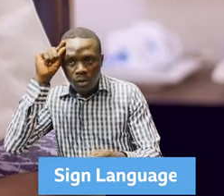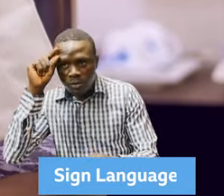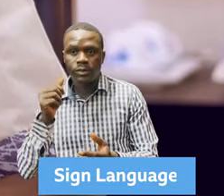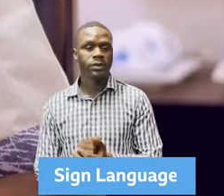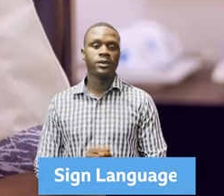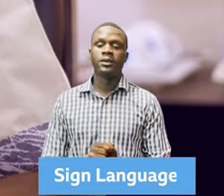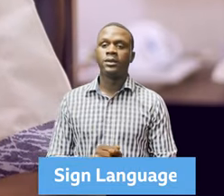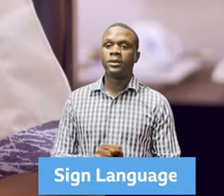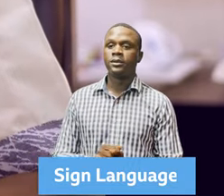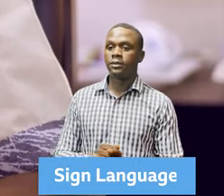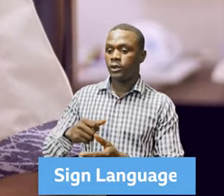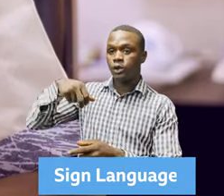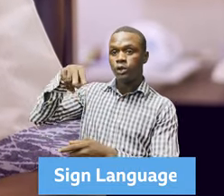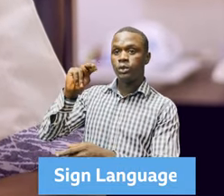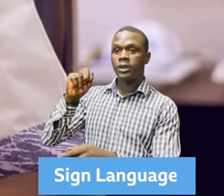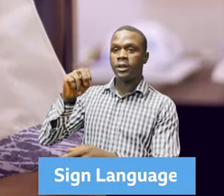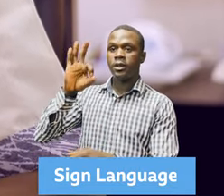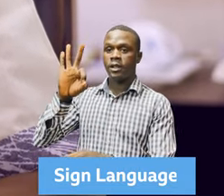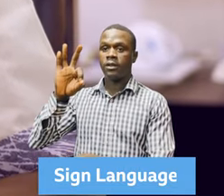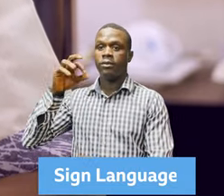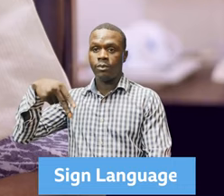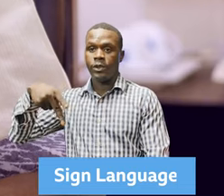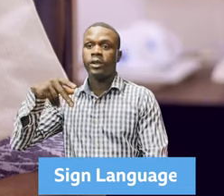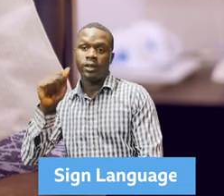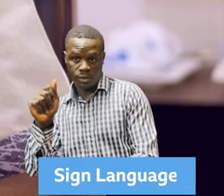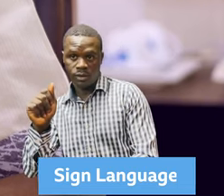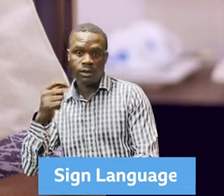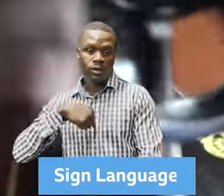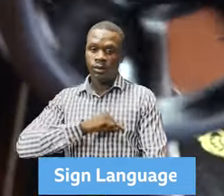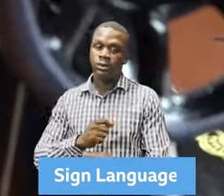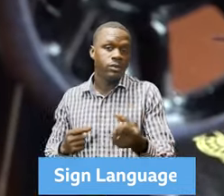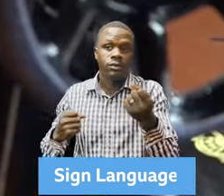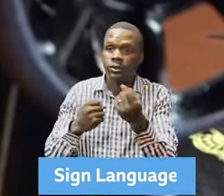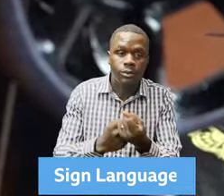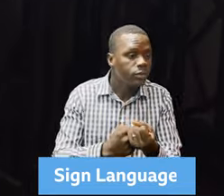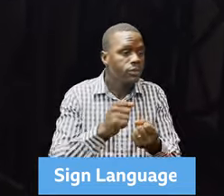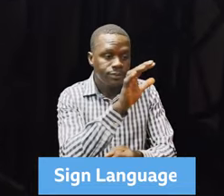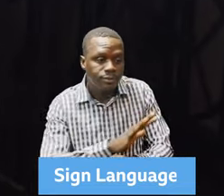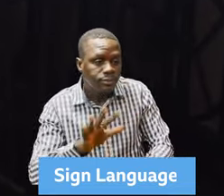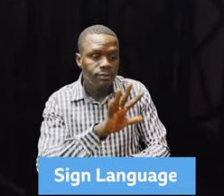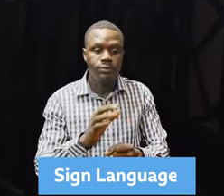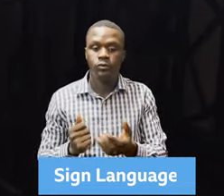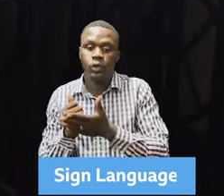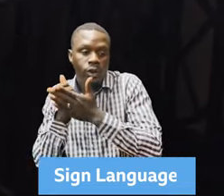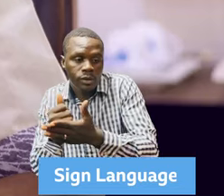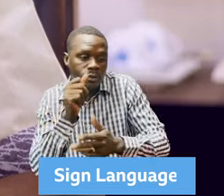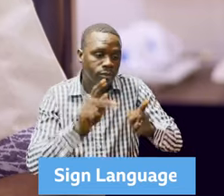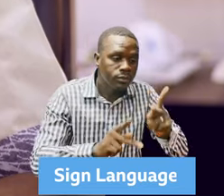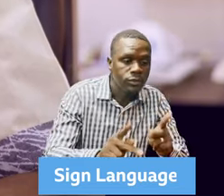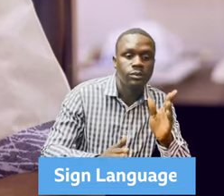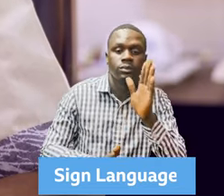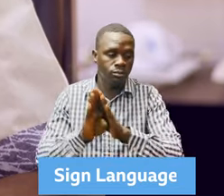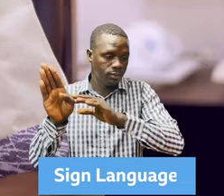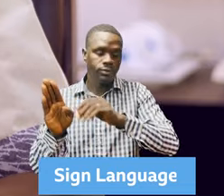UNFPA has been supporting areas of capacity building. Basically, in the area of ending maternal